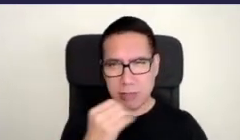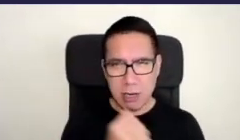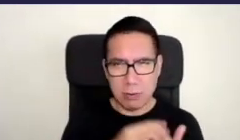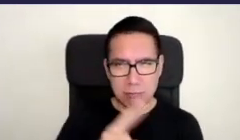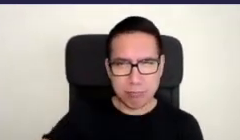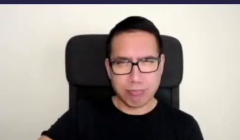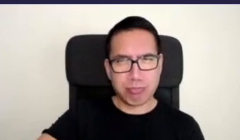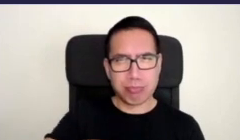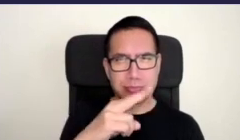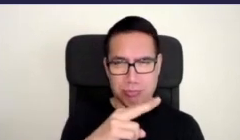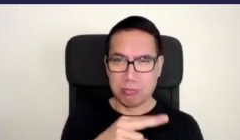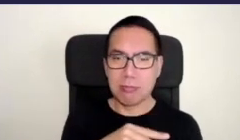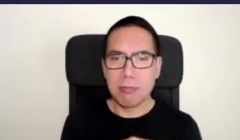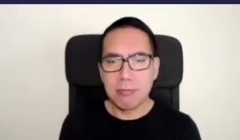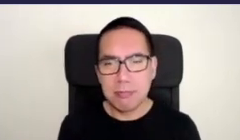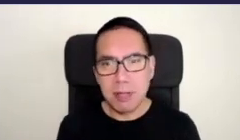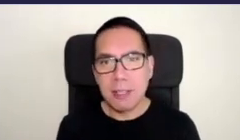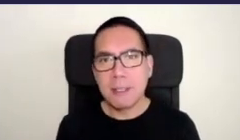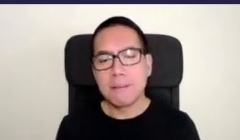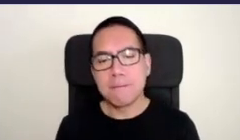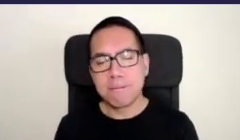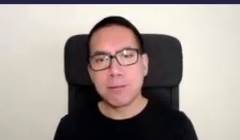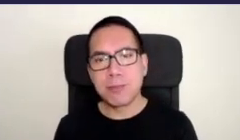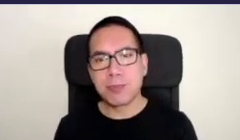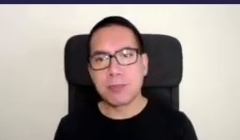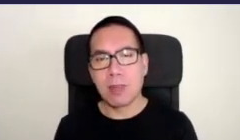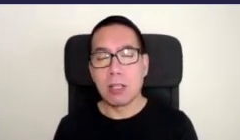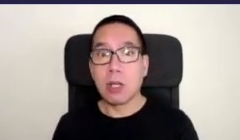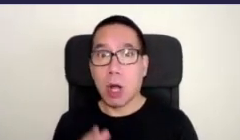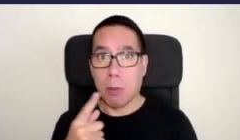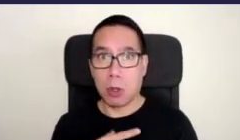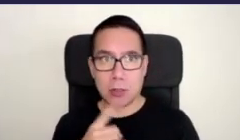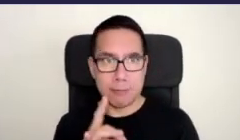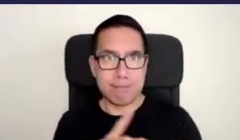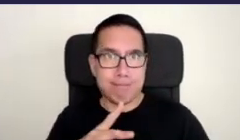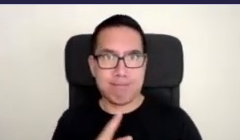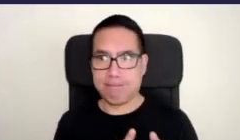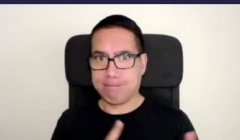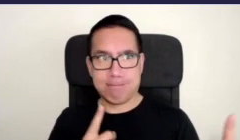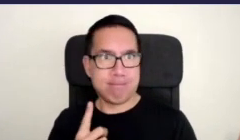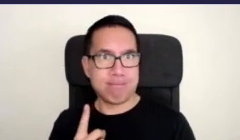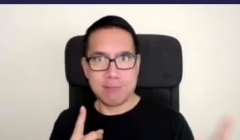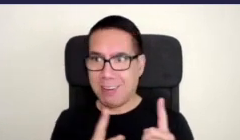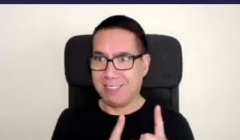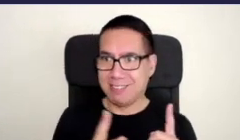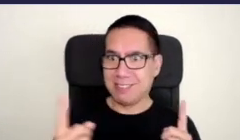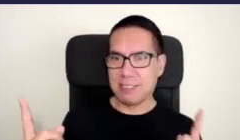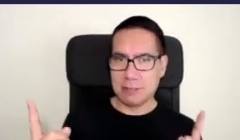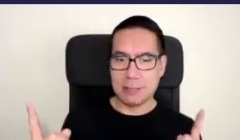and with this comes an immense disconnection not only from